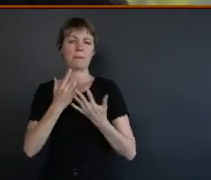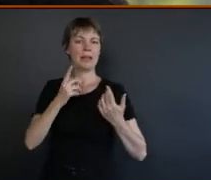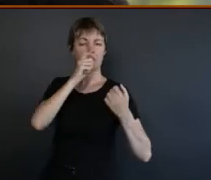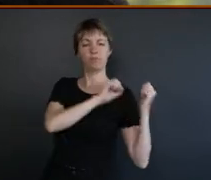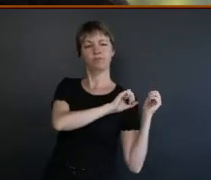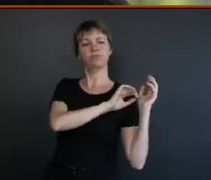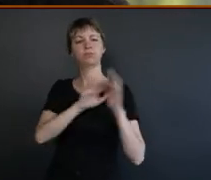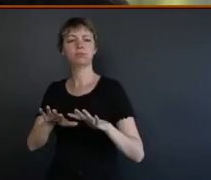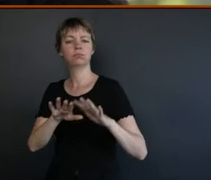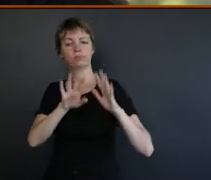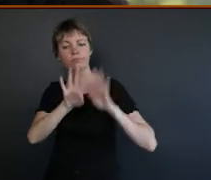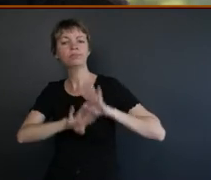know,